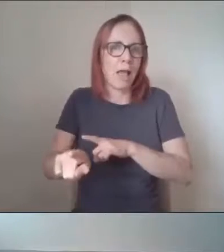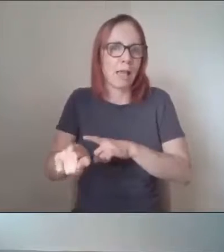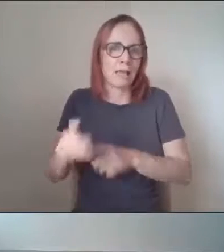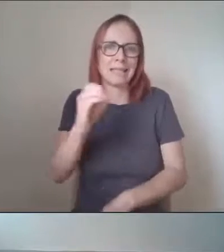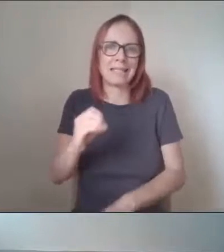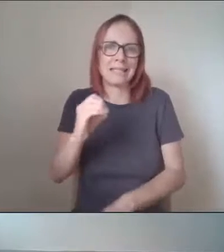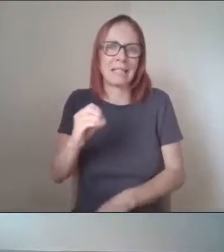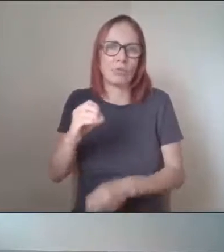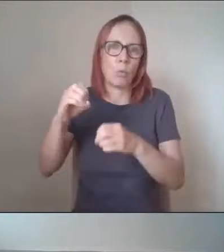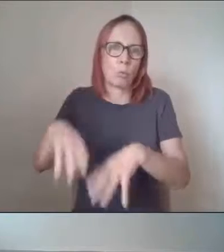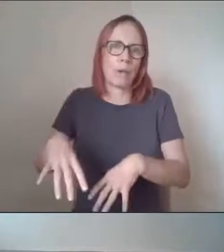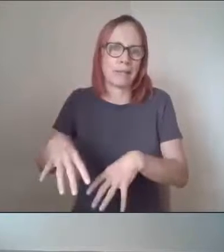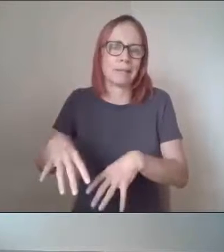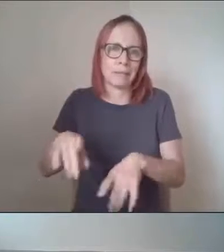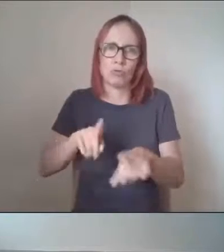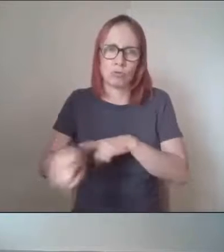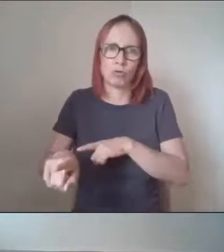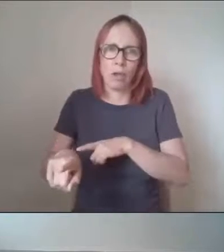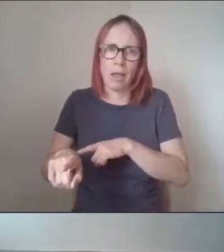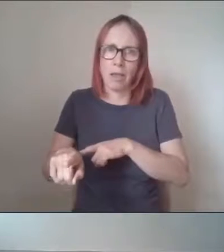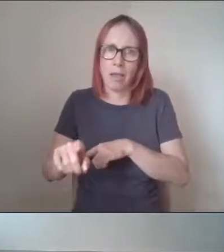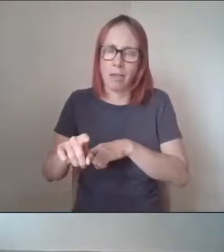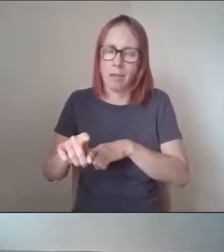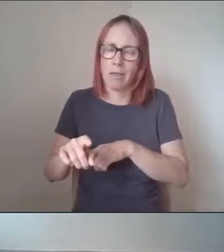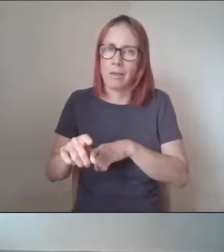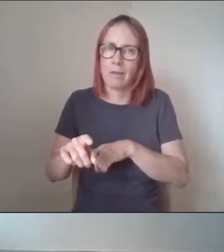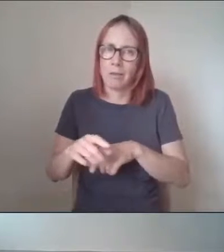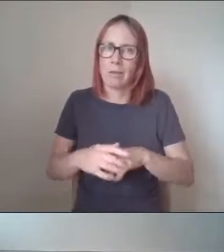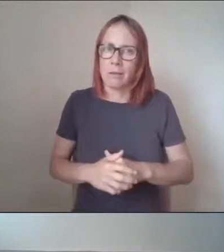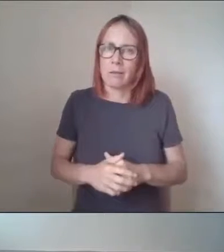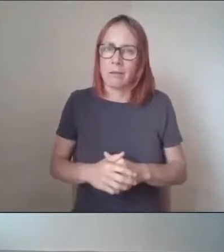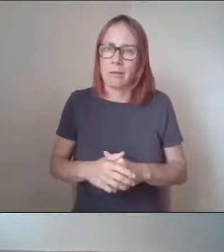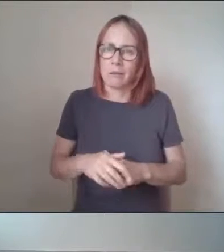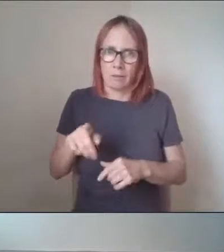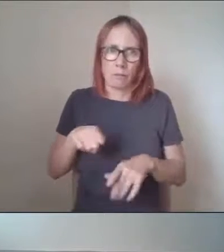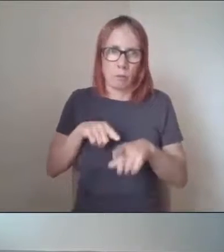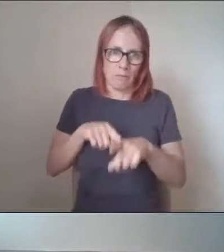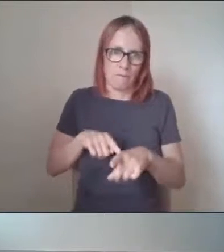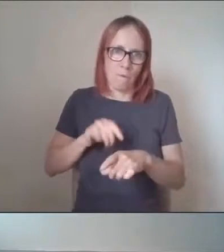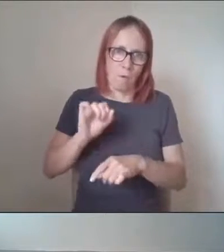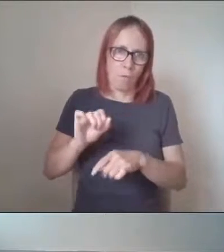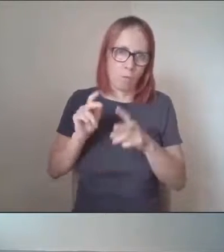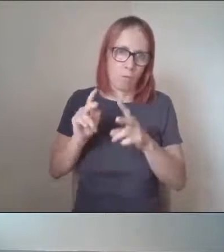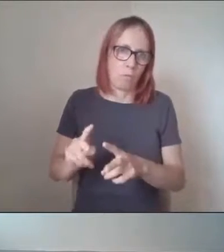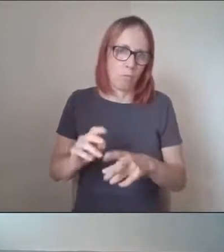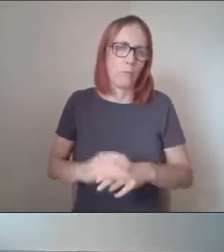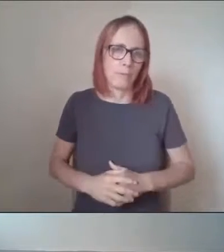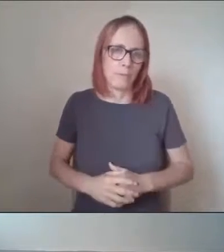they weigh their food and things like that as well. So we have, we'll be following their protocol and doing all that.